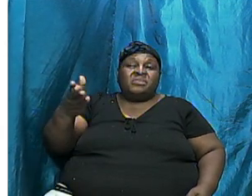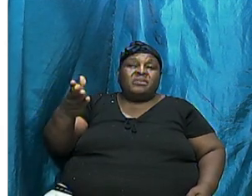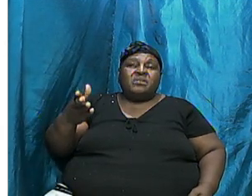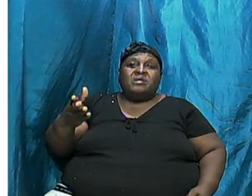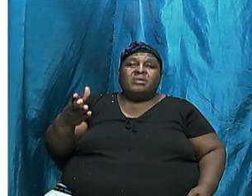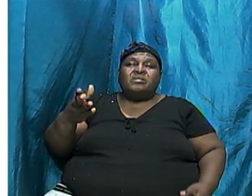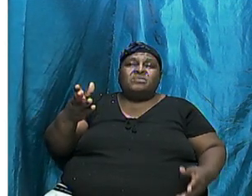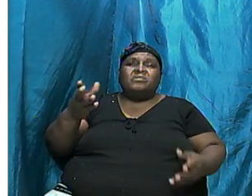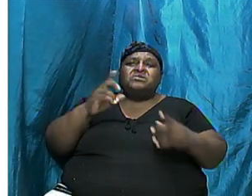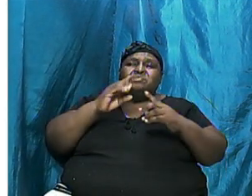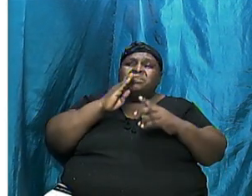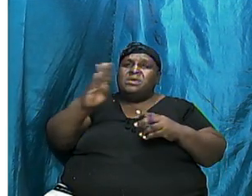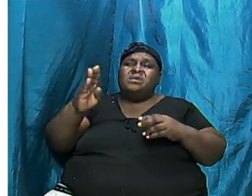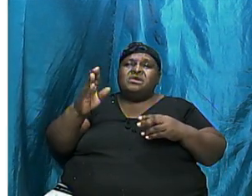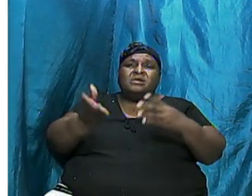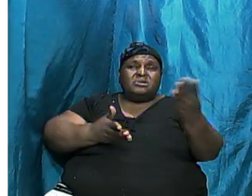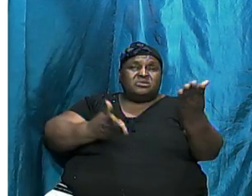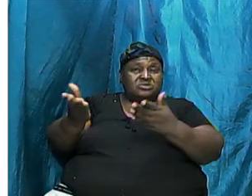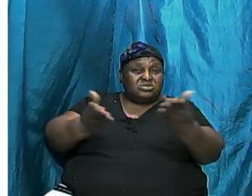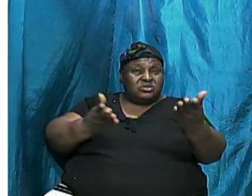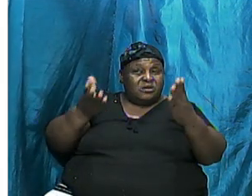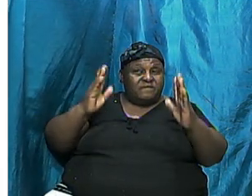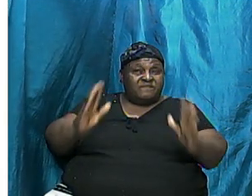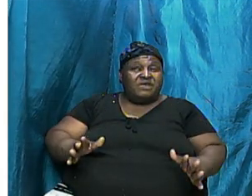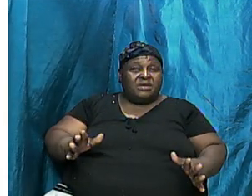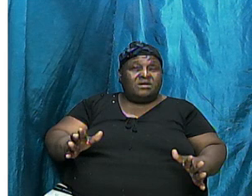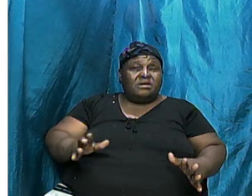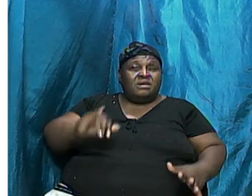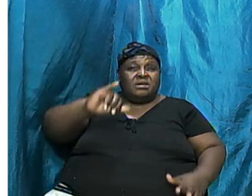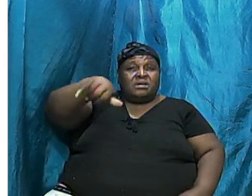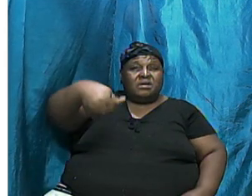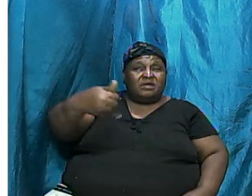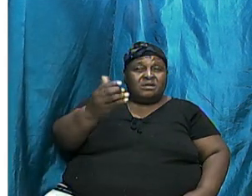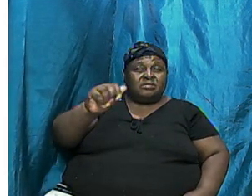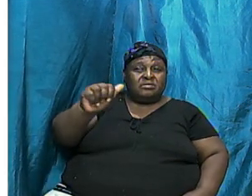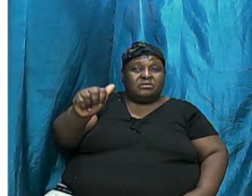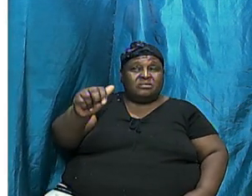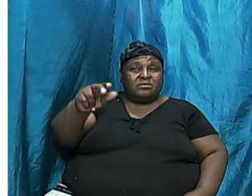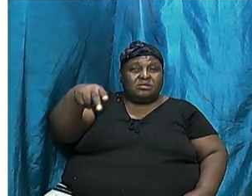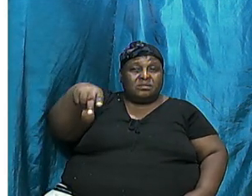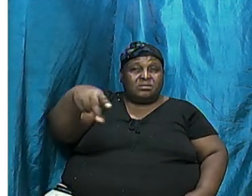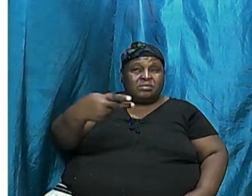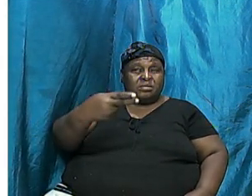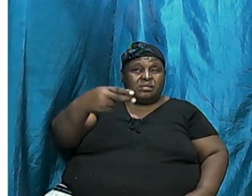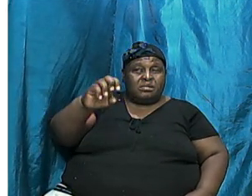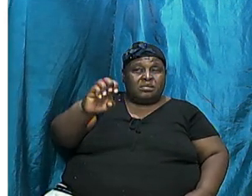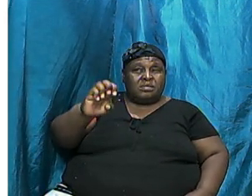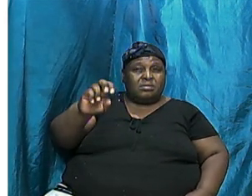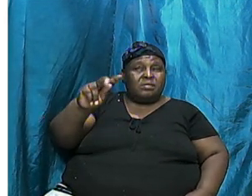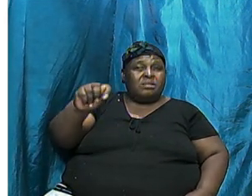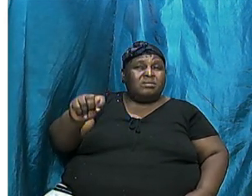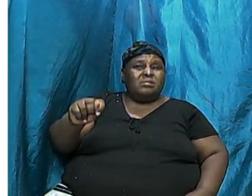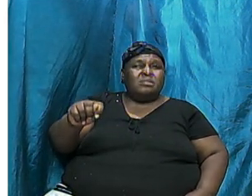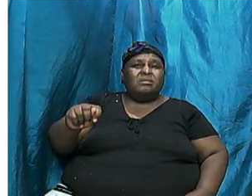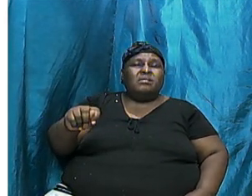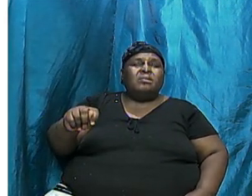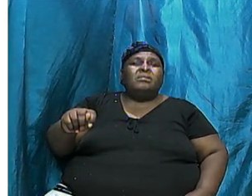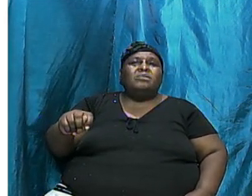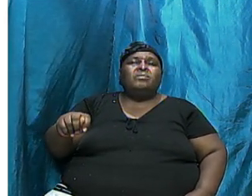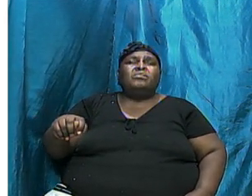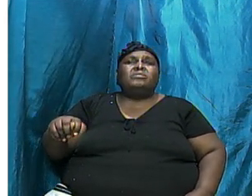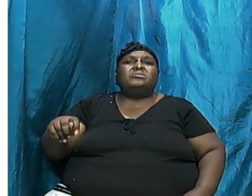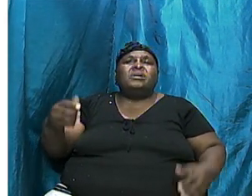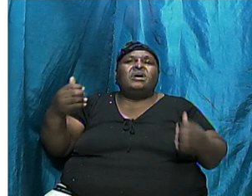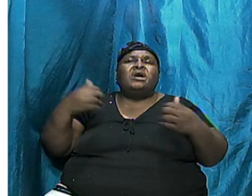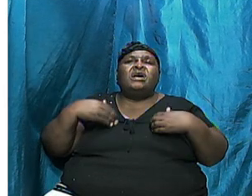to be servants And that Japheth would occupy Even the tents of